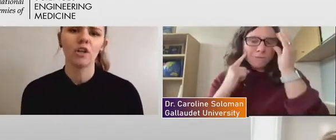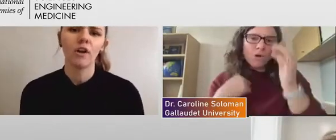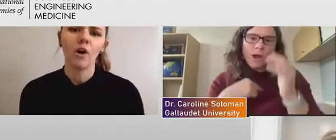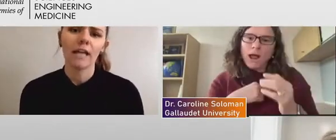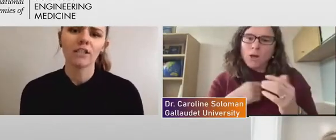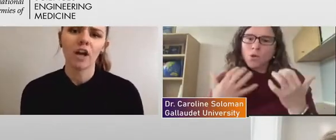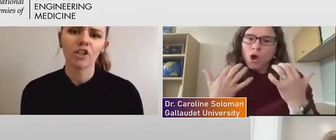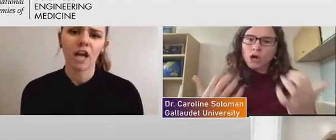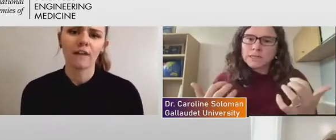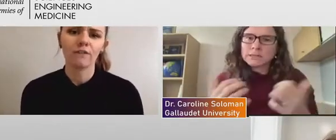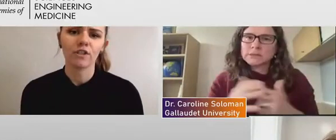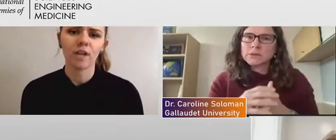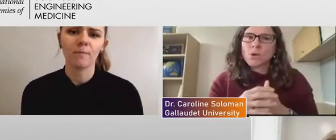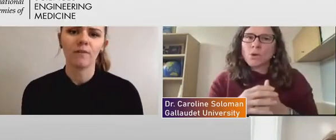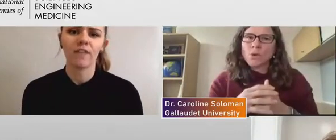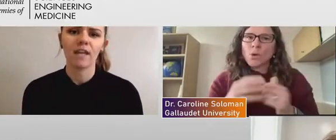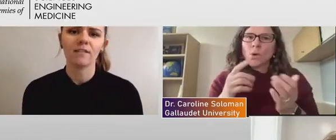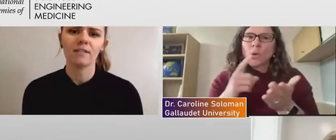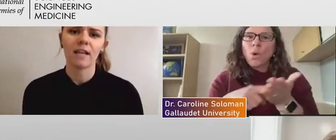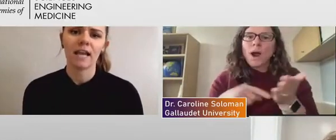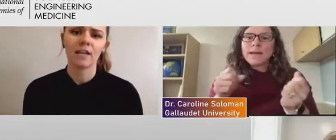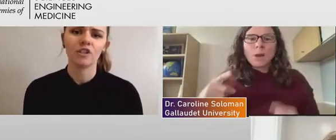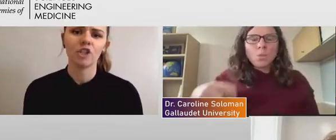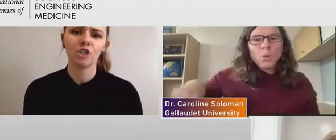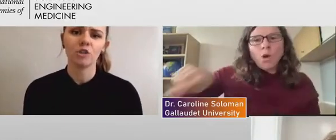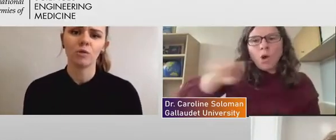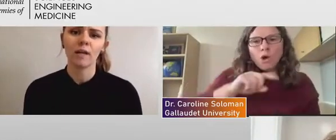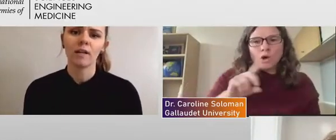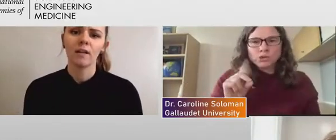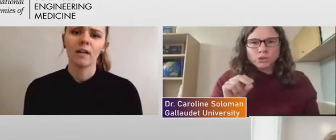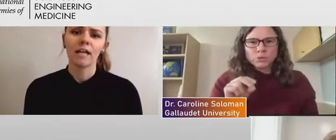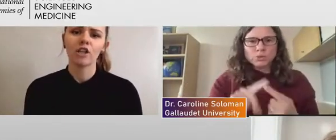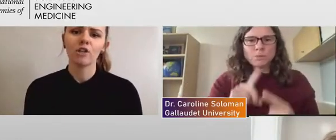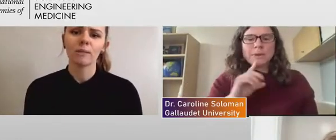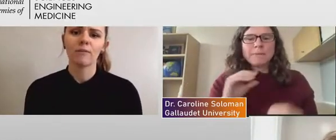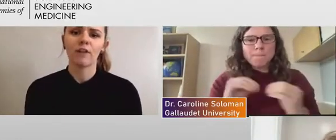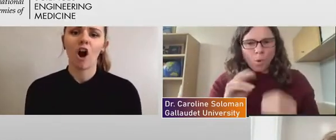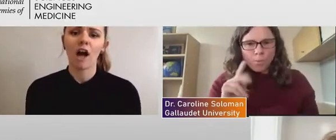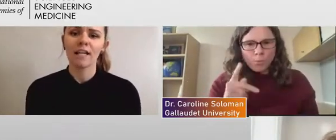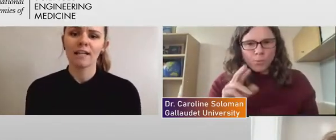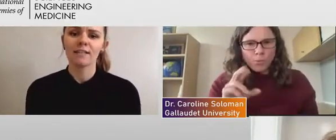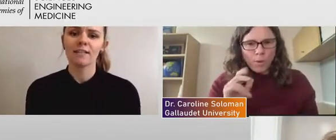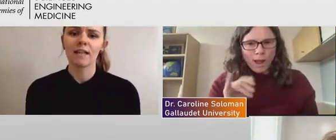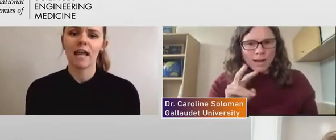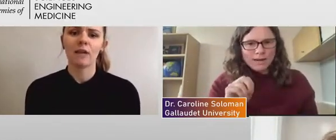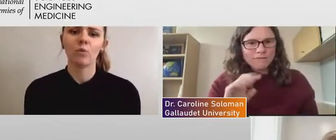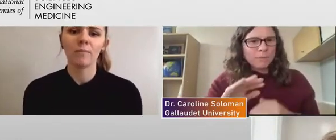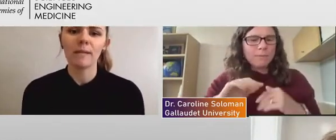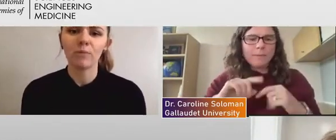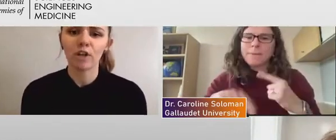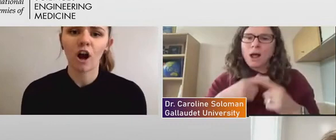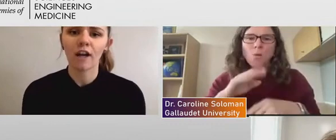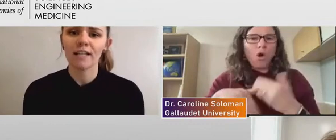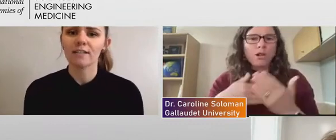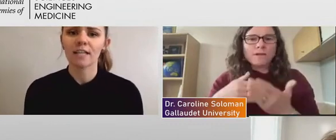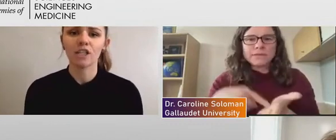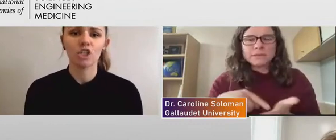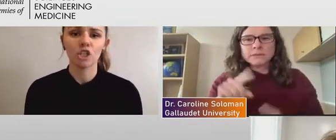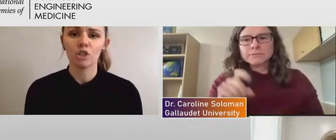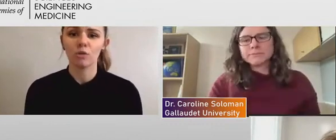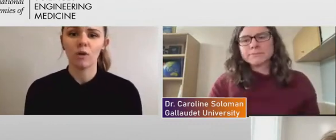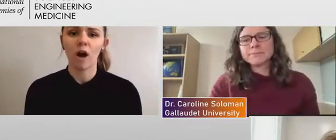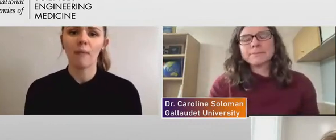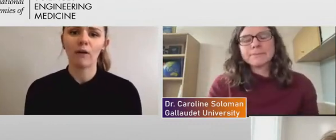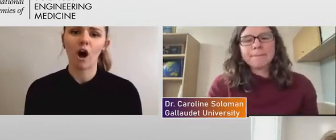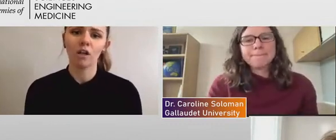and touch on for some of this and to include some of our audience and what people in our audience can